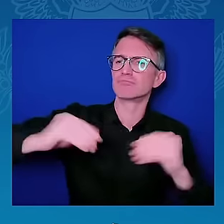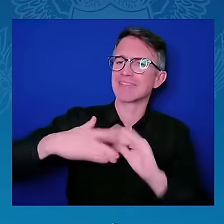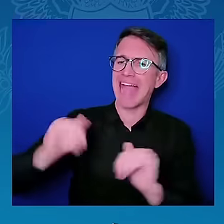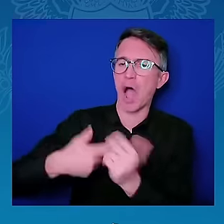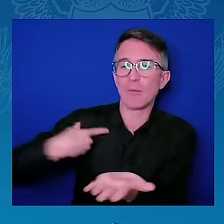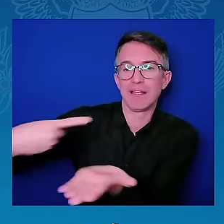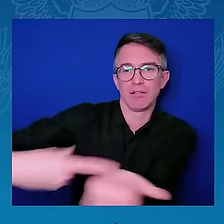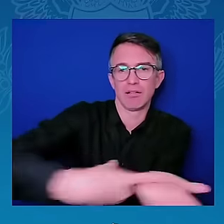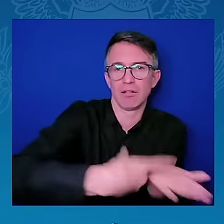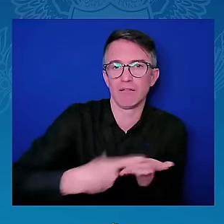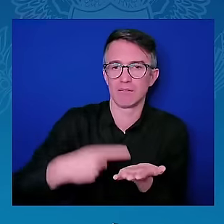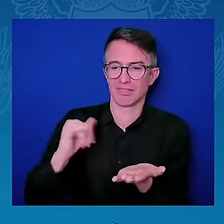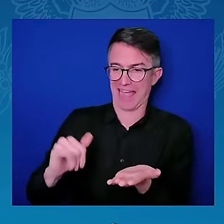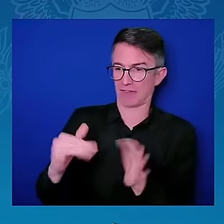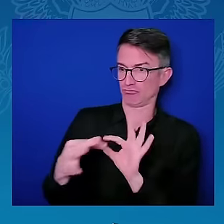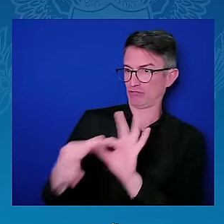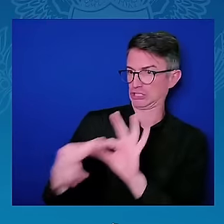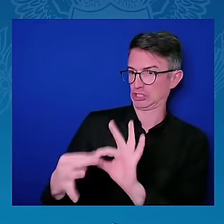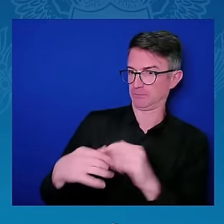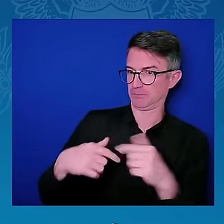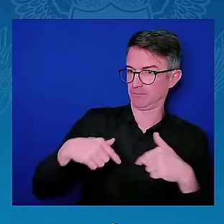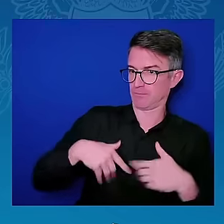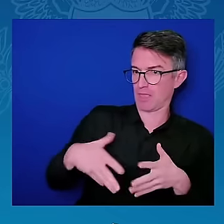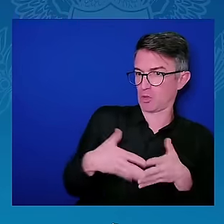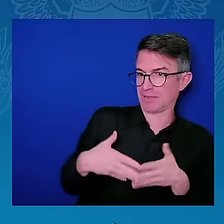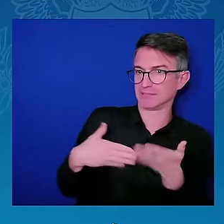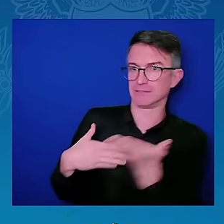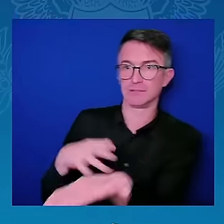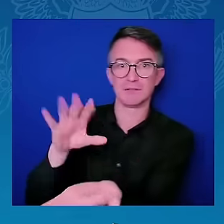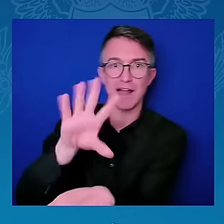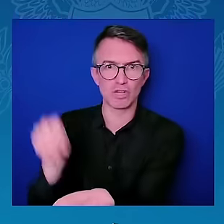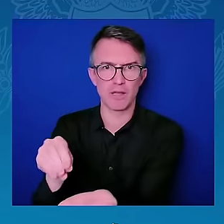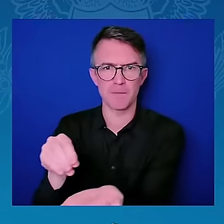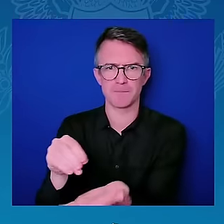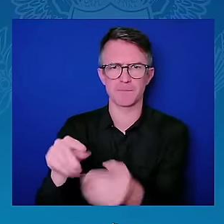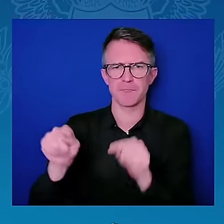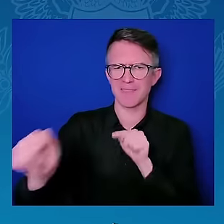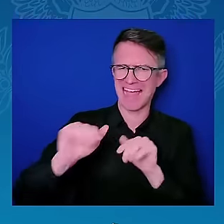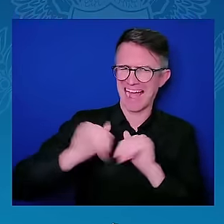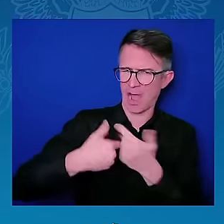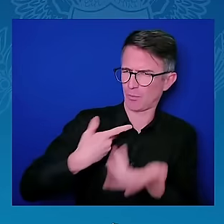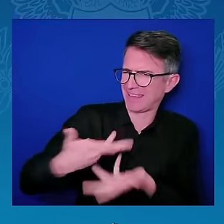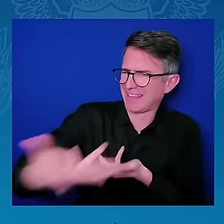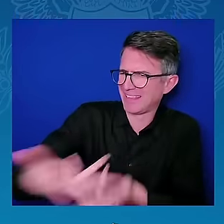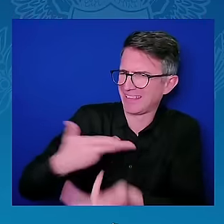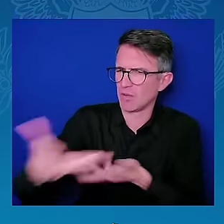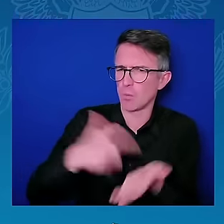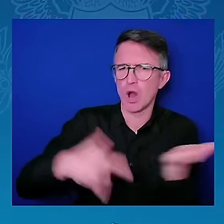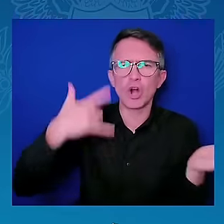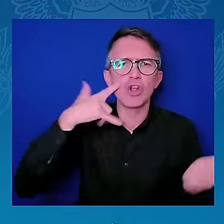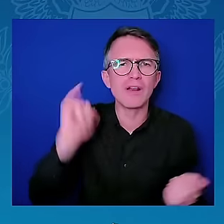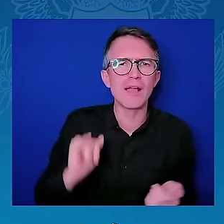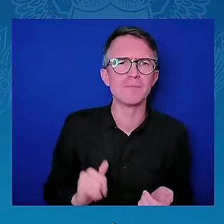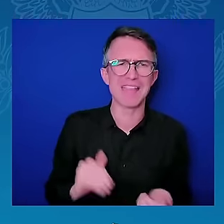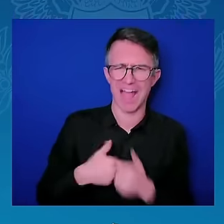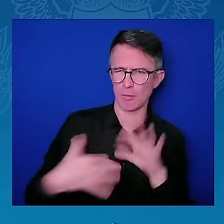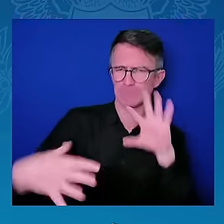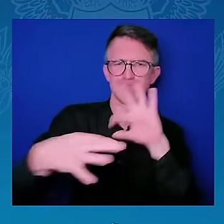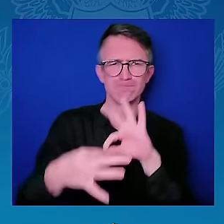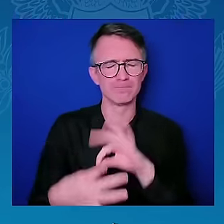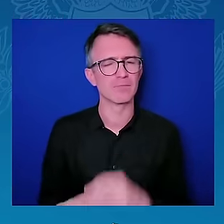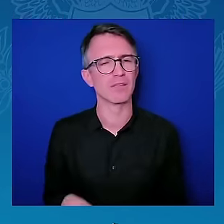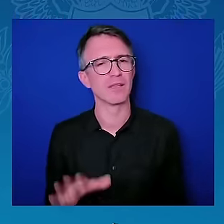should not be one of benevolence, but of thinking about the relationship in the context of partnership.